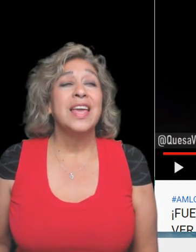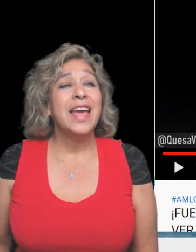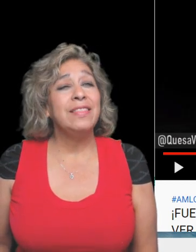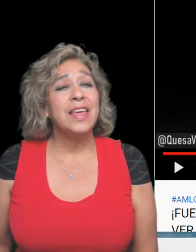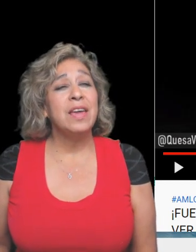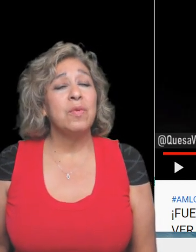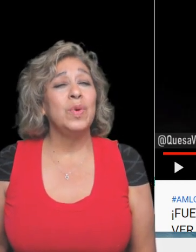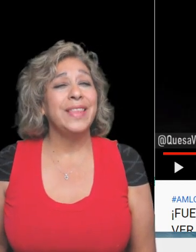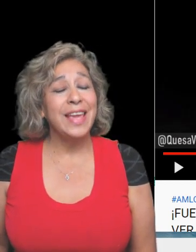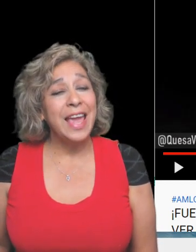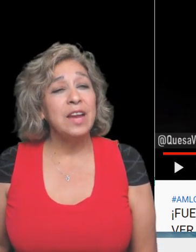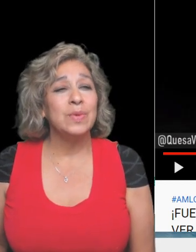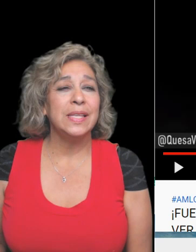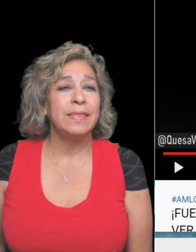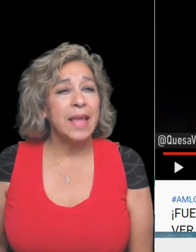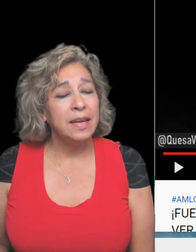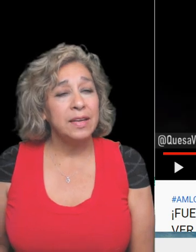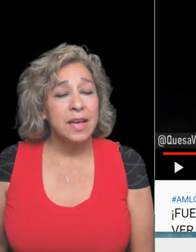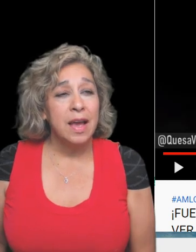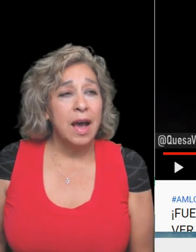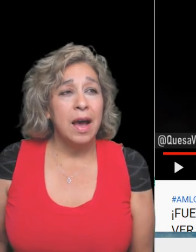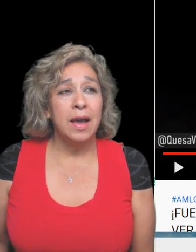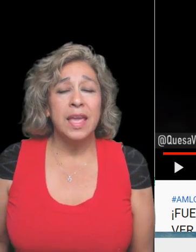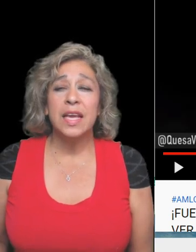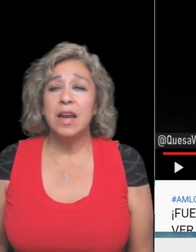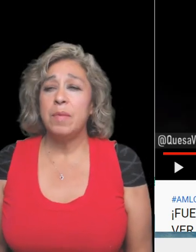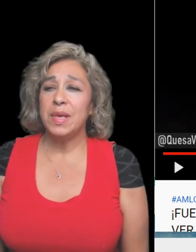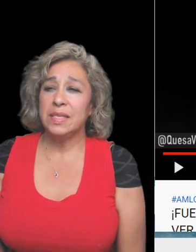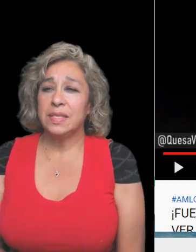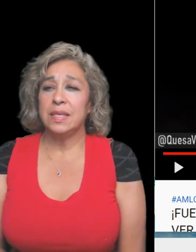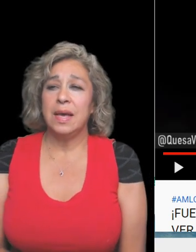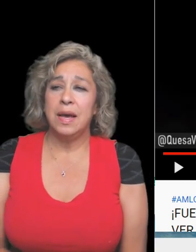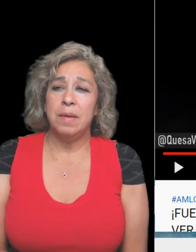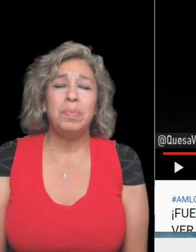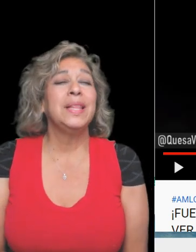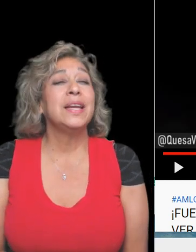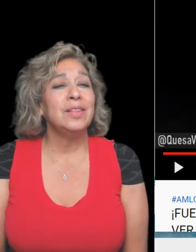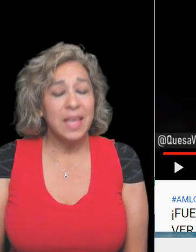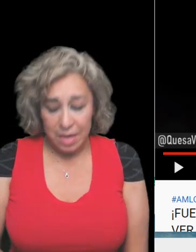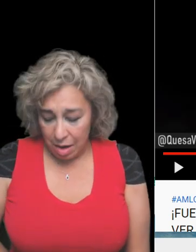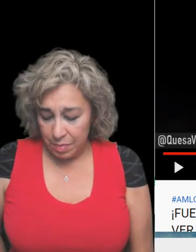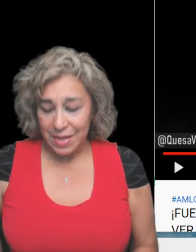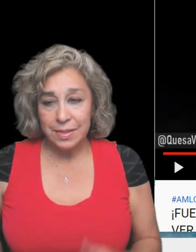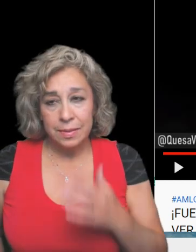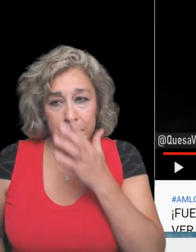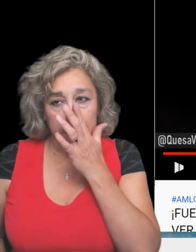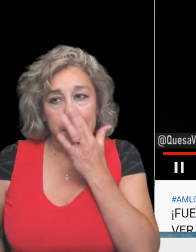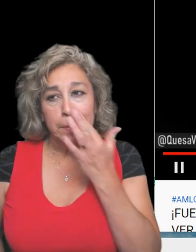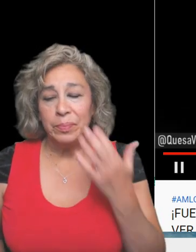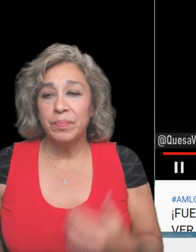and they what they gained was that economics political economics